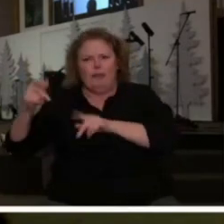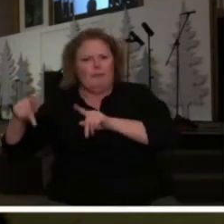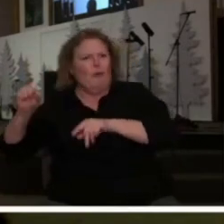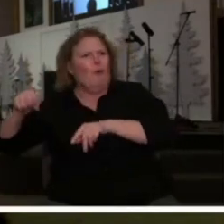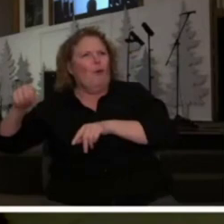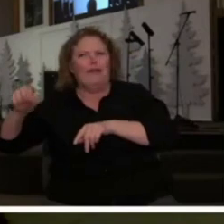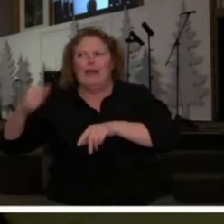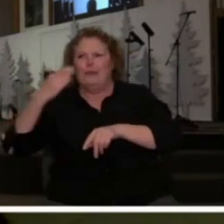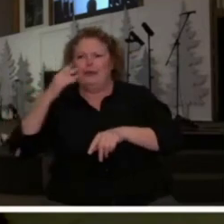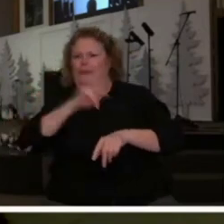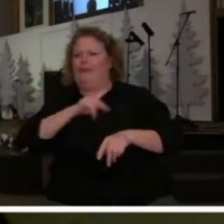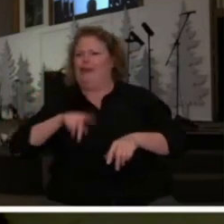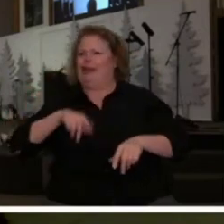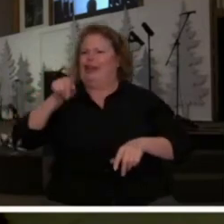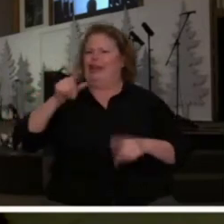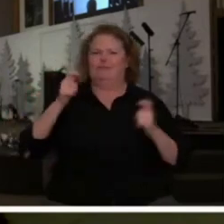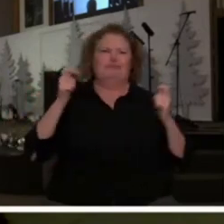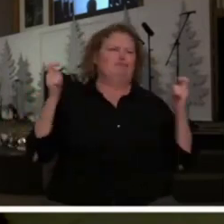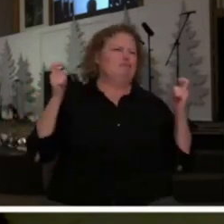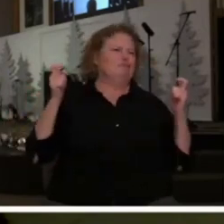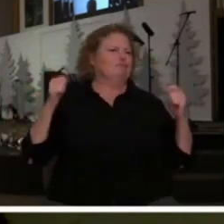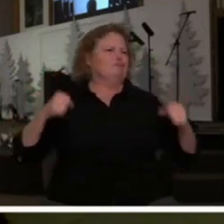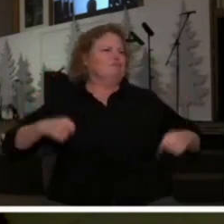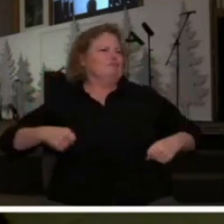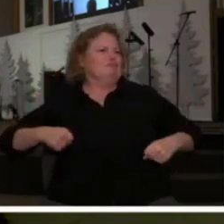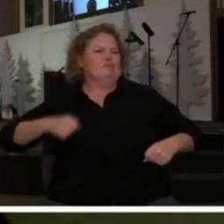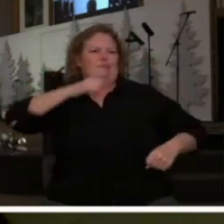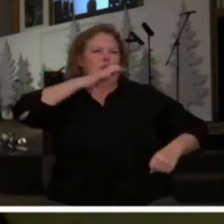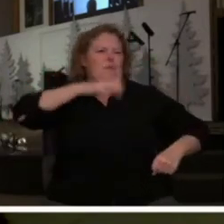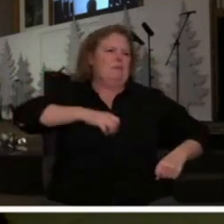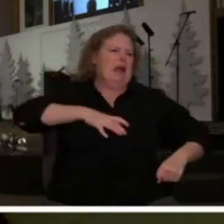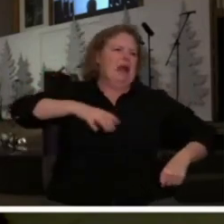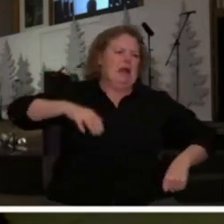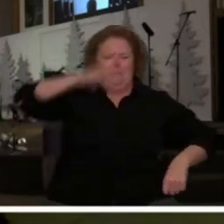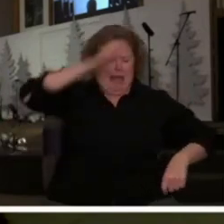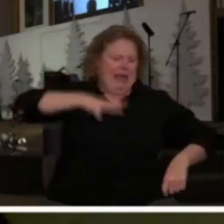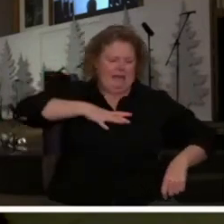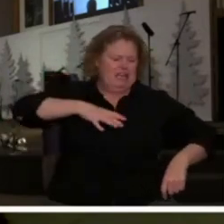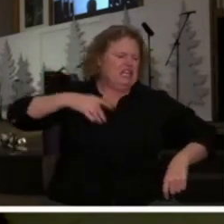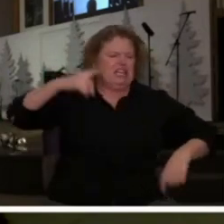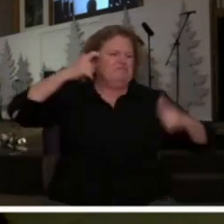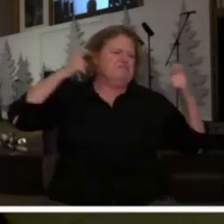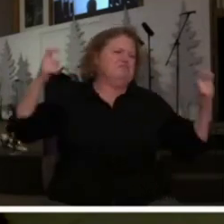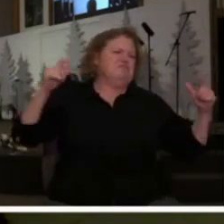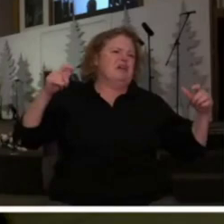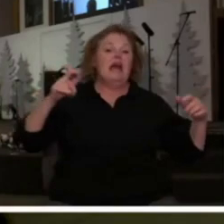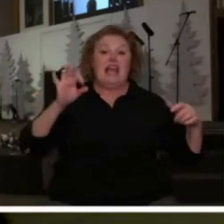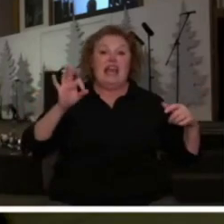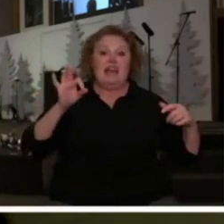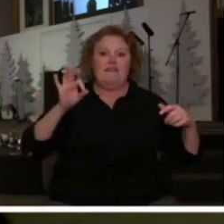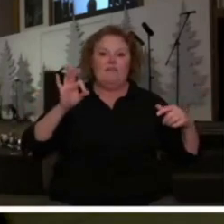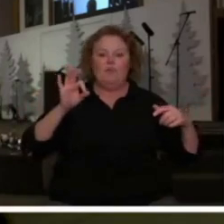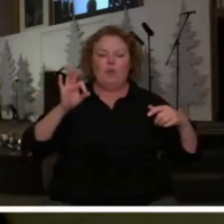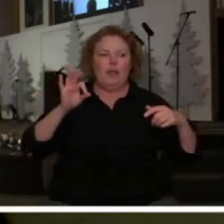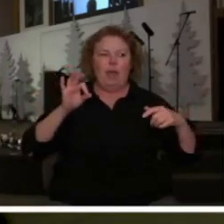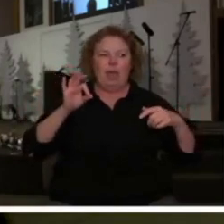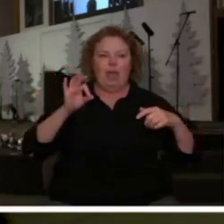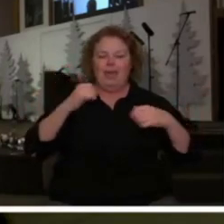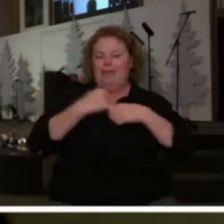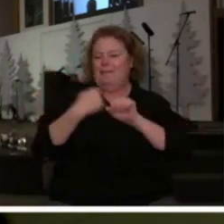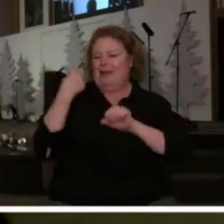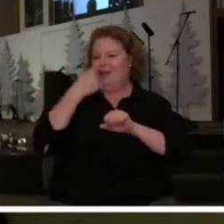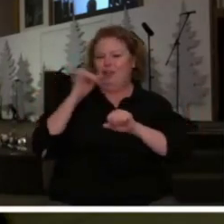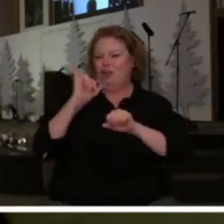know we know the king and he he's an arrogant old man and he thinks pretty highly of himself so if we cloak this in the